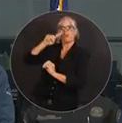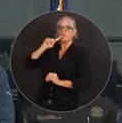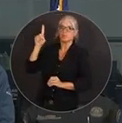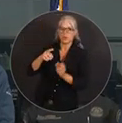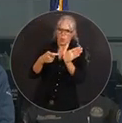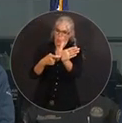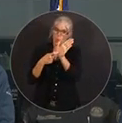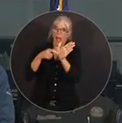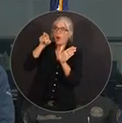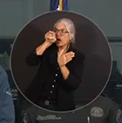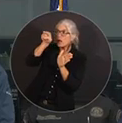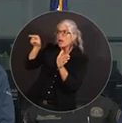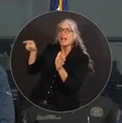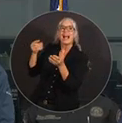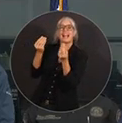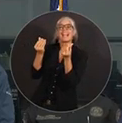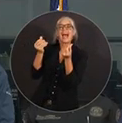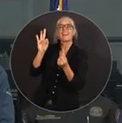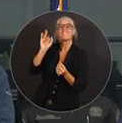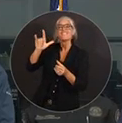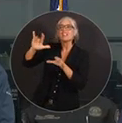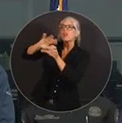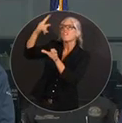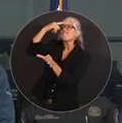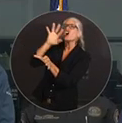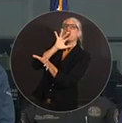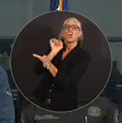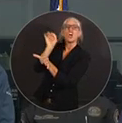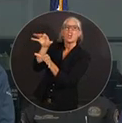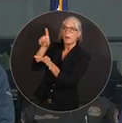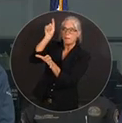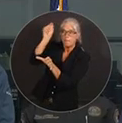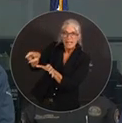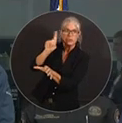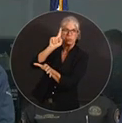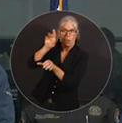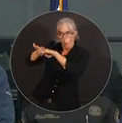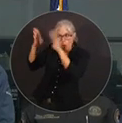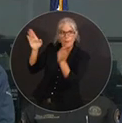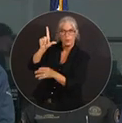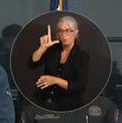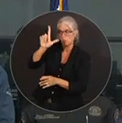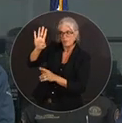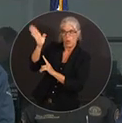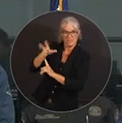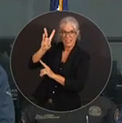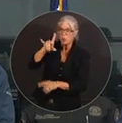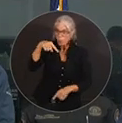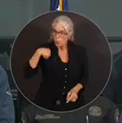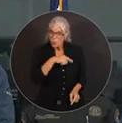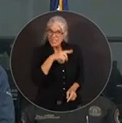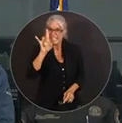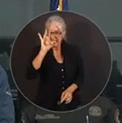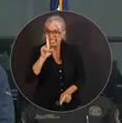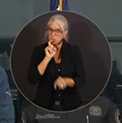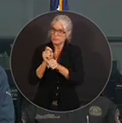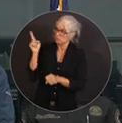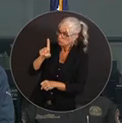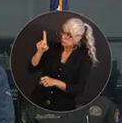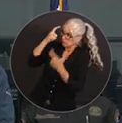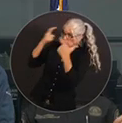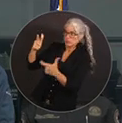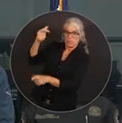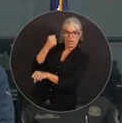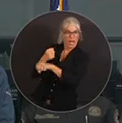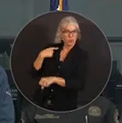24-7. And, in fact, we've had to even pry a couple of them open to make sure that not just the state trucks and the